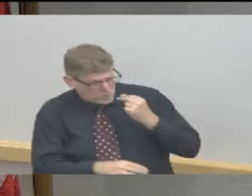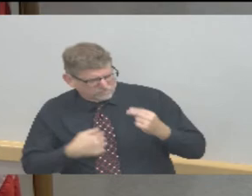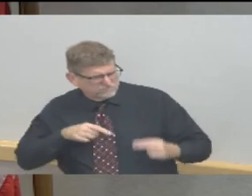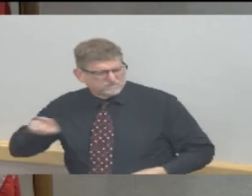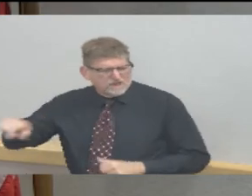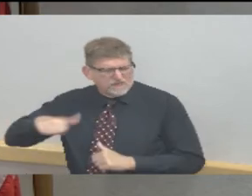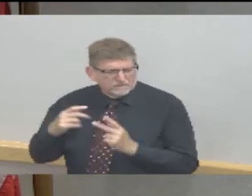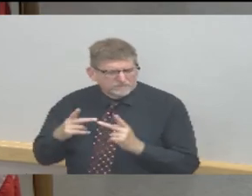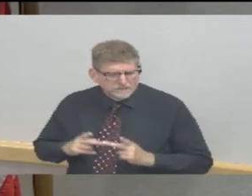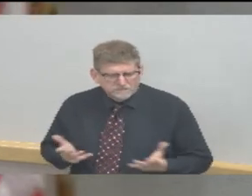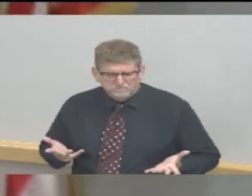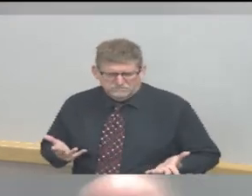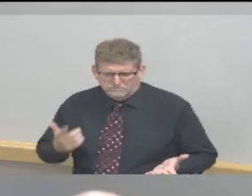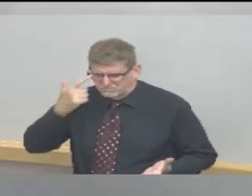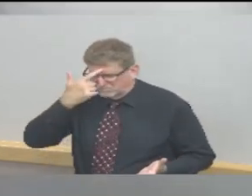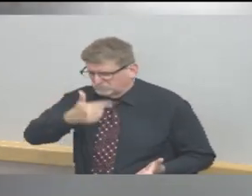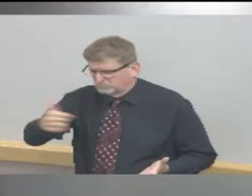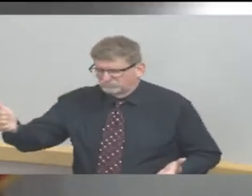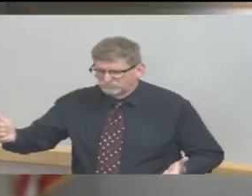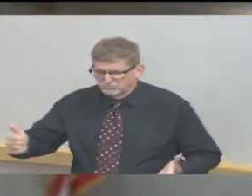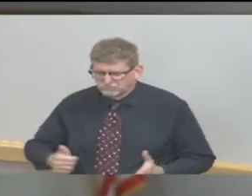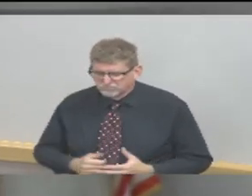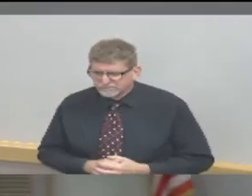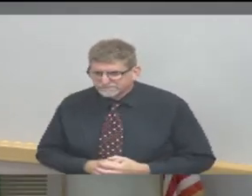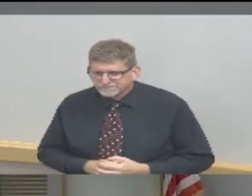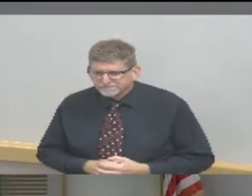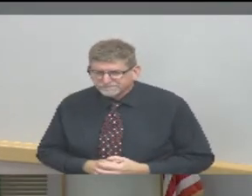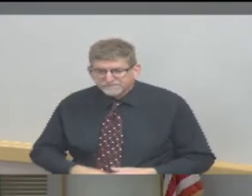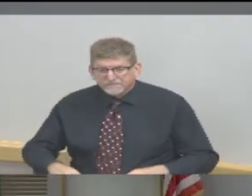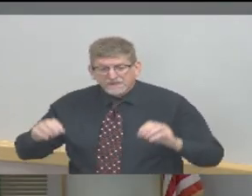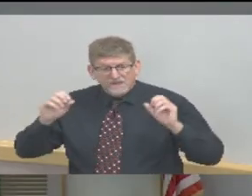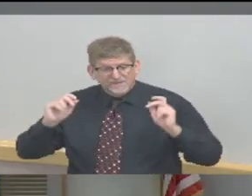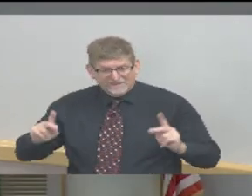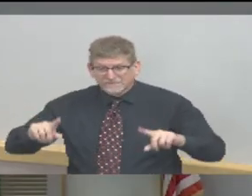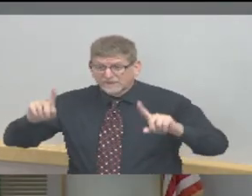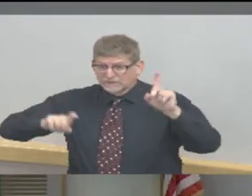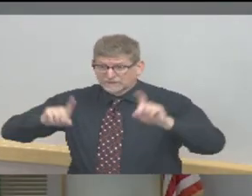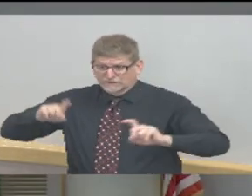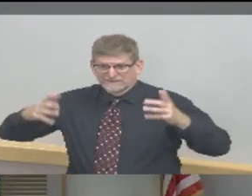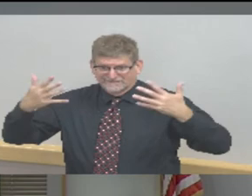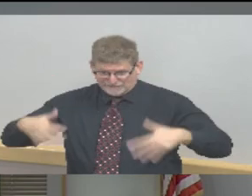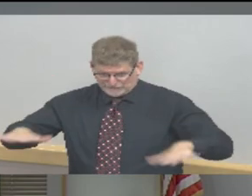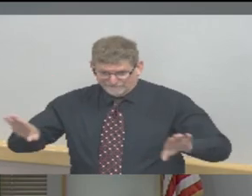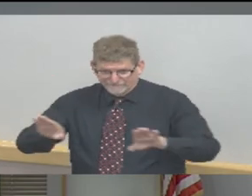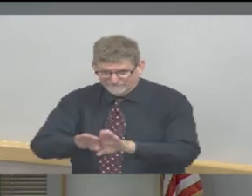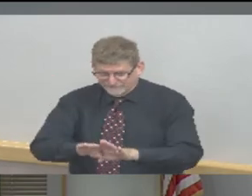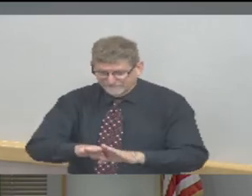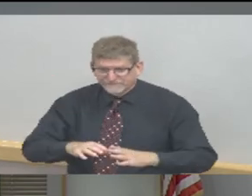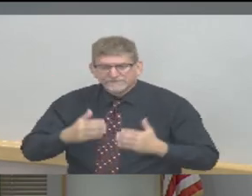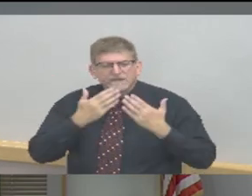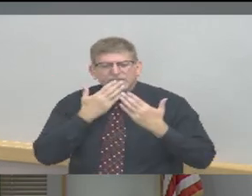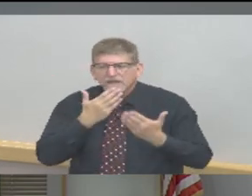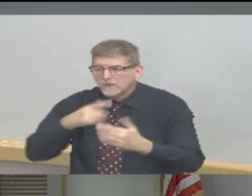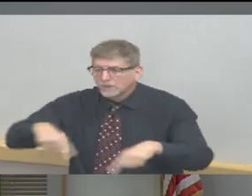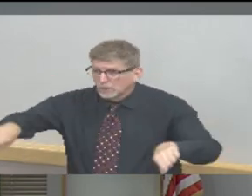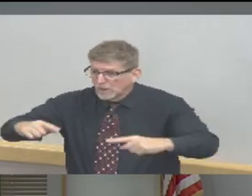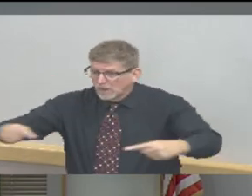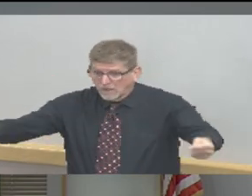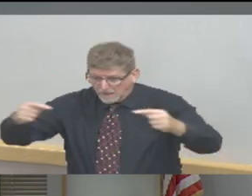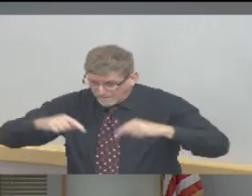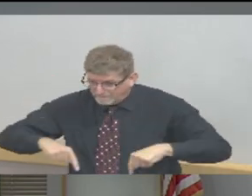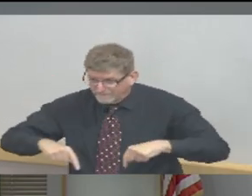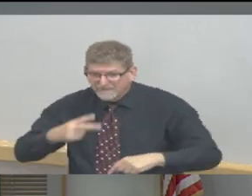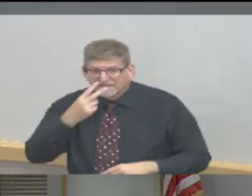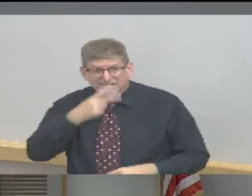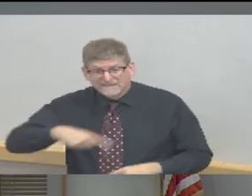I think that concludes our questions for today. So I'd like to thank everybody for attending and we will see you next Wednesday. Thank you.